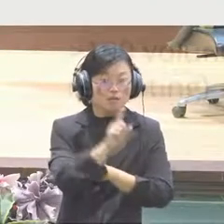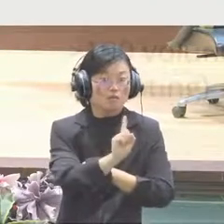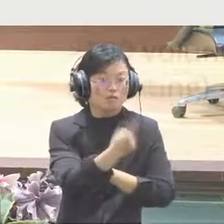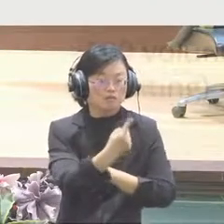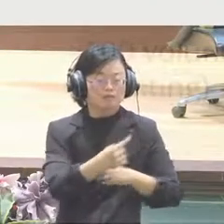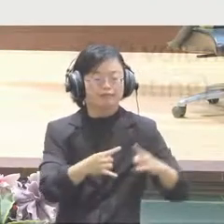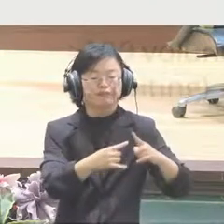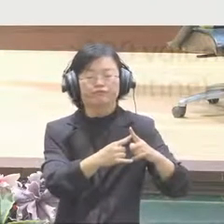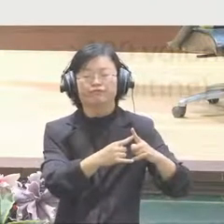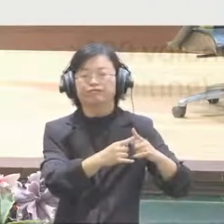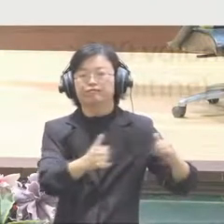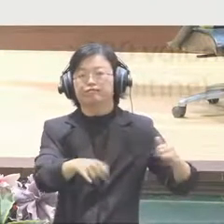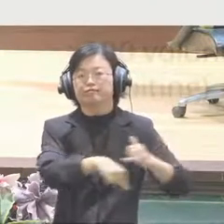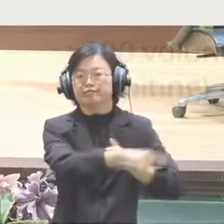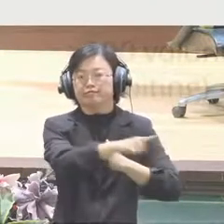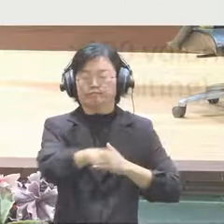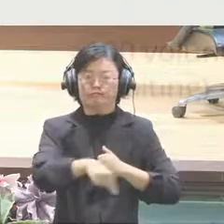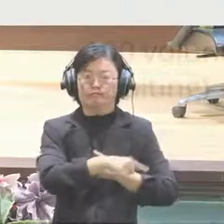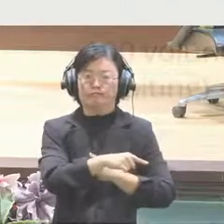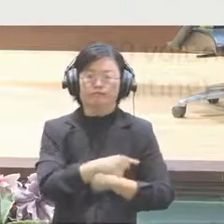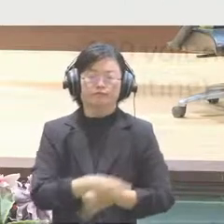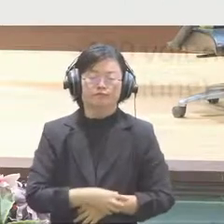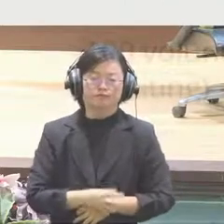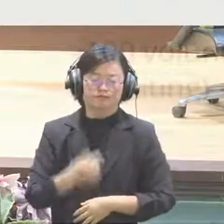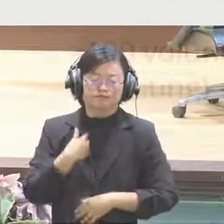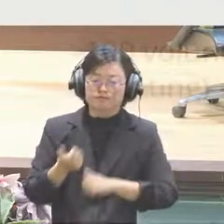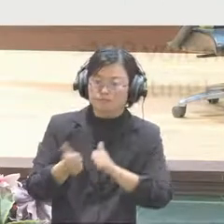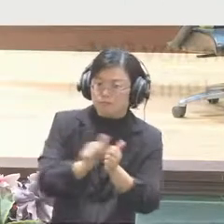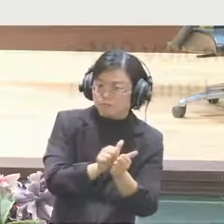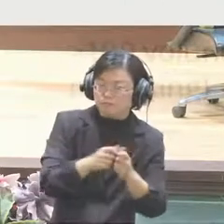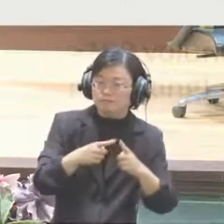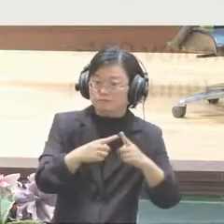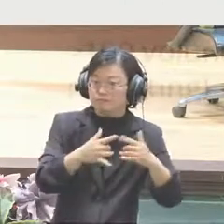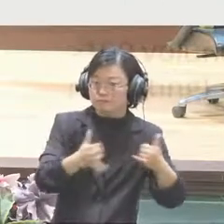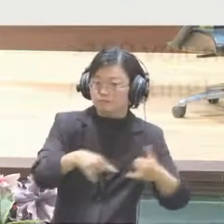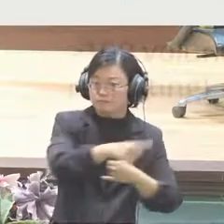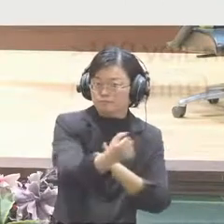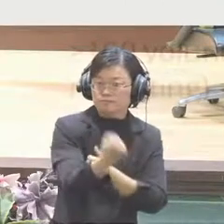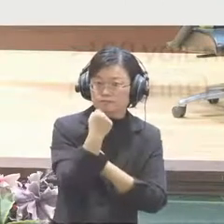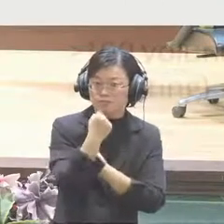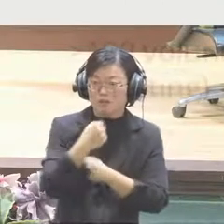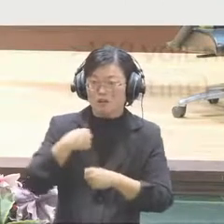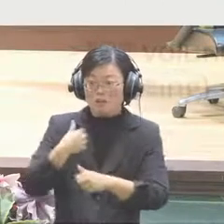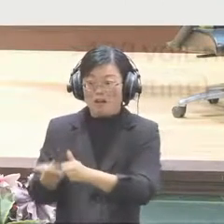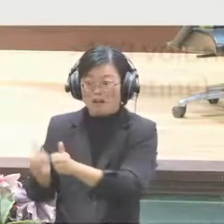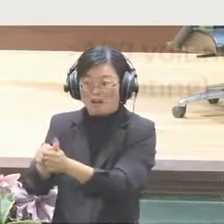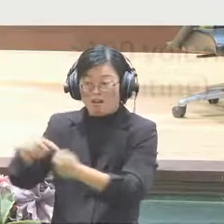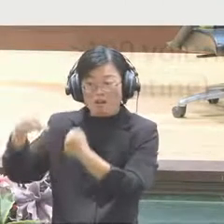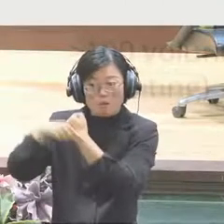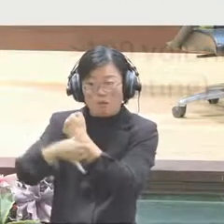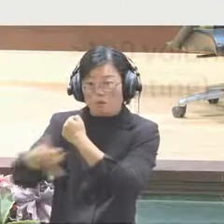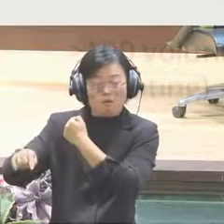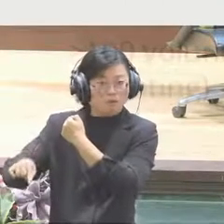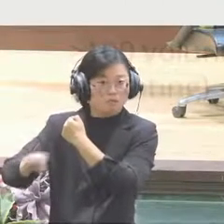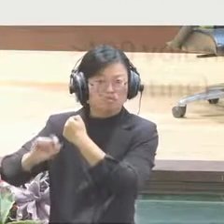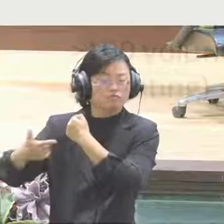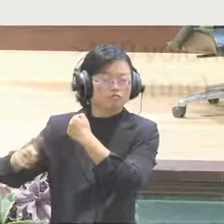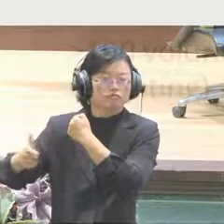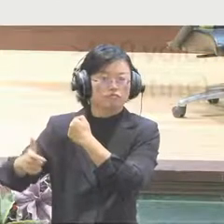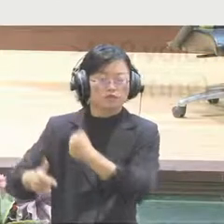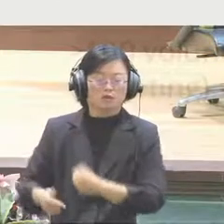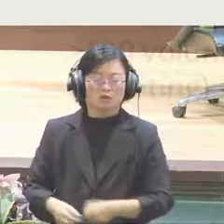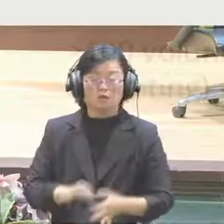the people other than the full-time researchers, like our members, like our volunteers. We